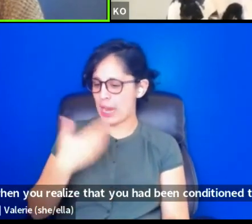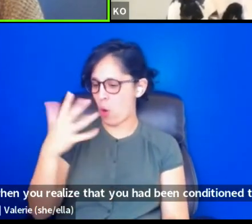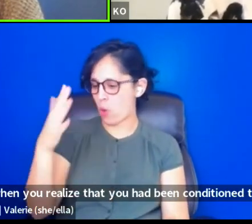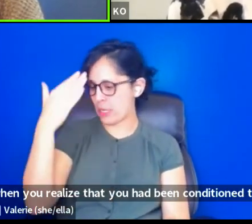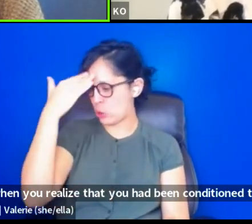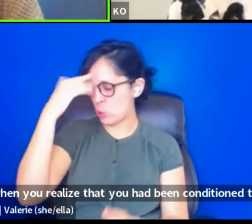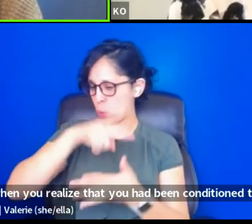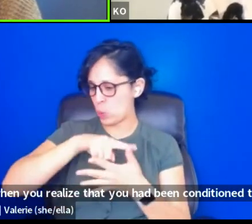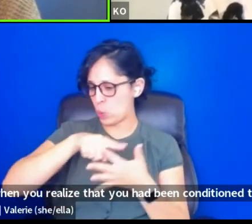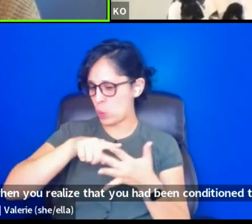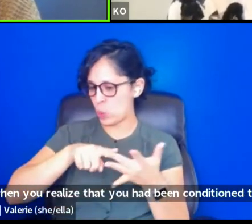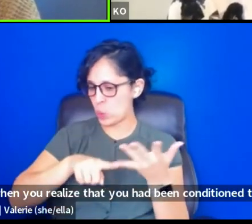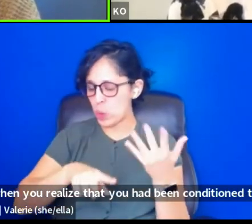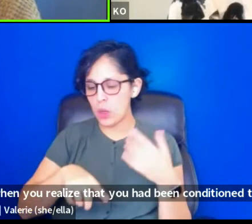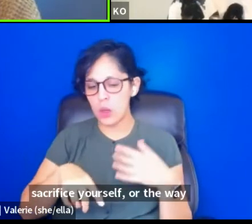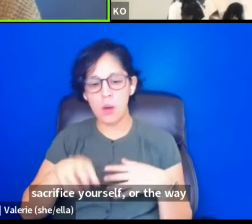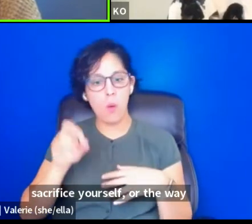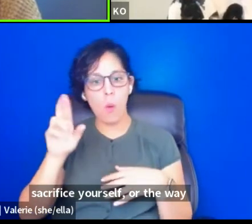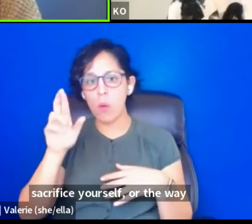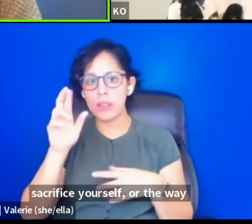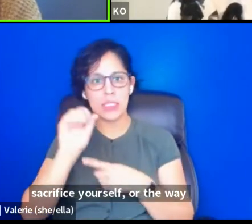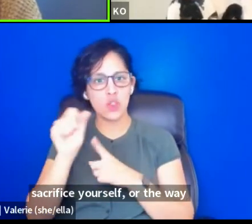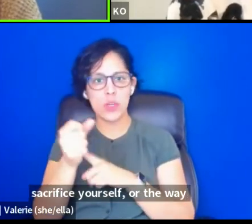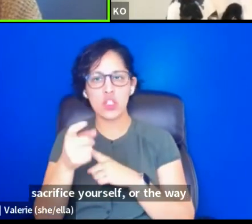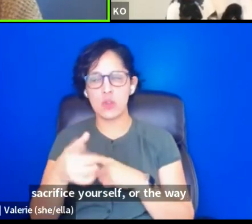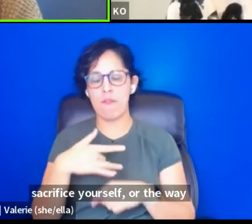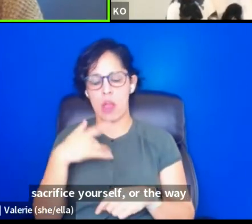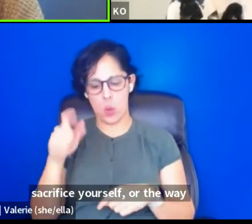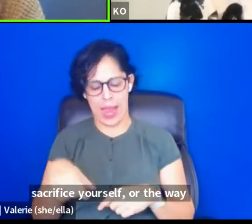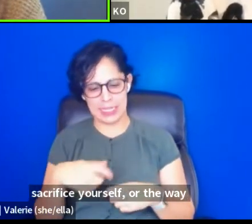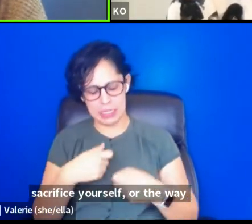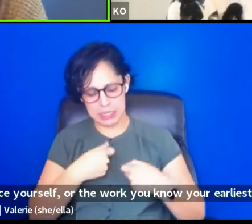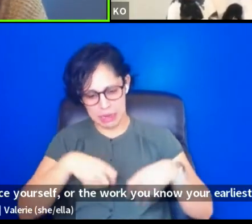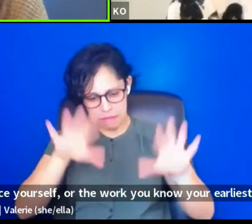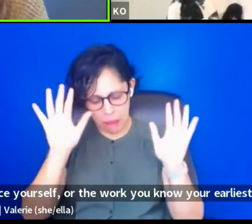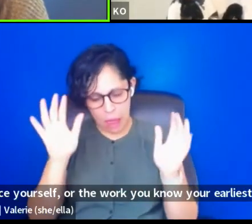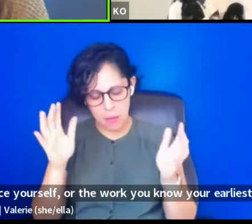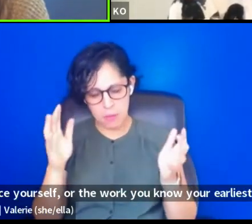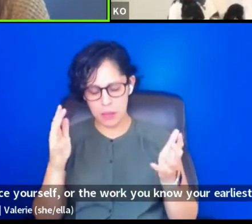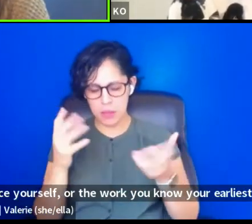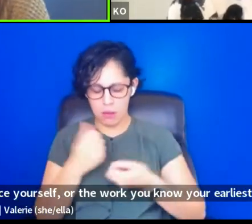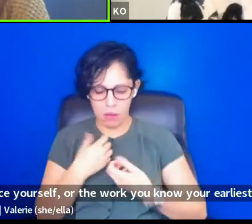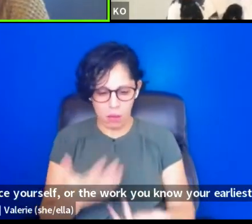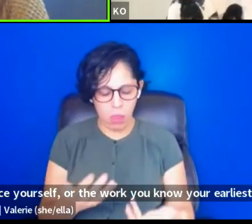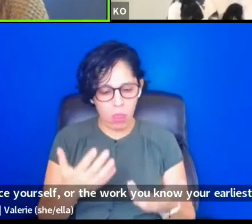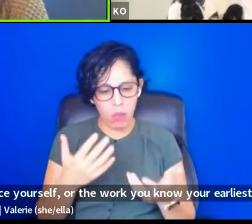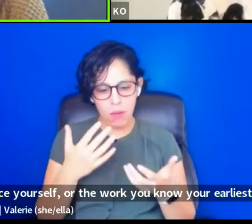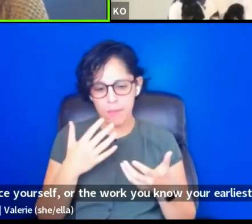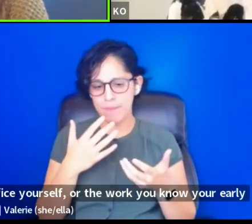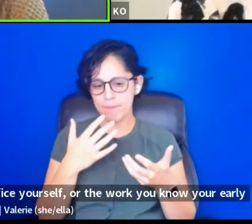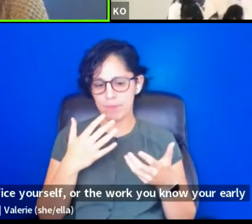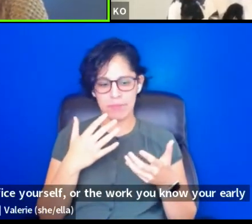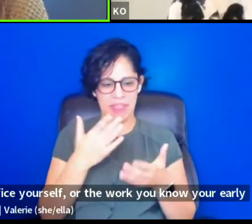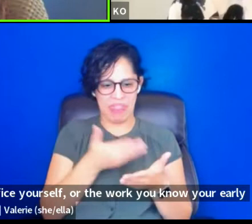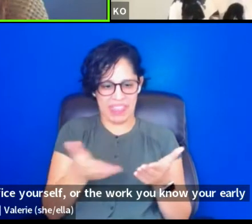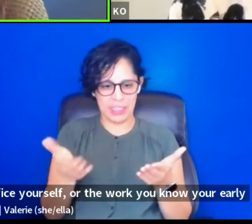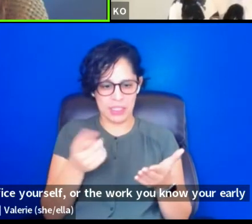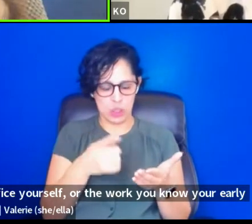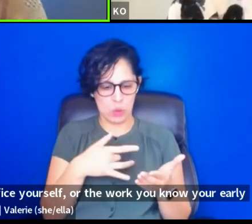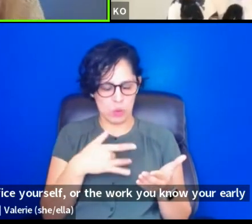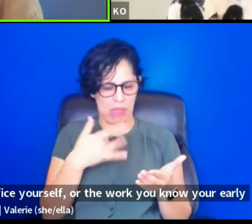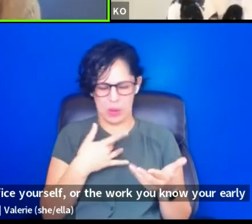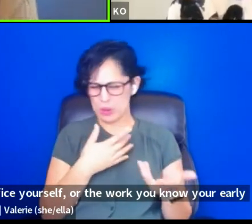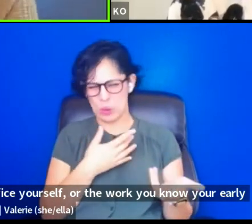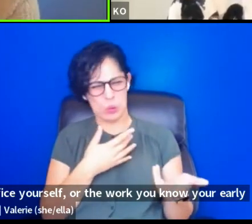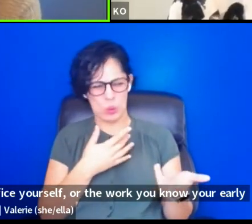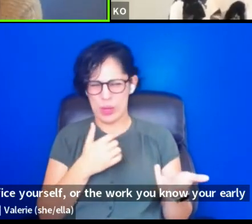yourself for the work. You know, you know, early experiences and whatever you're comfortable sharing, even just in broad